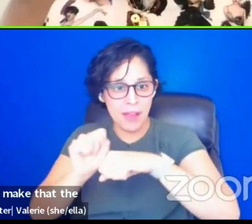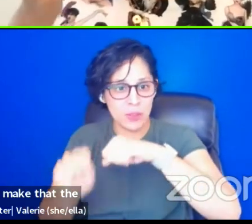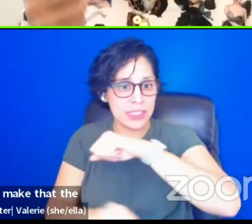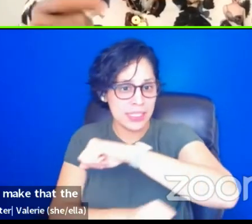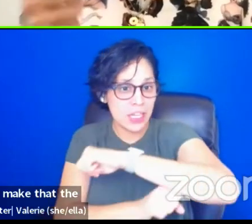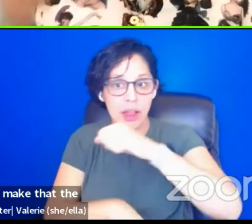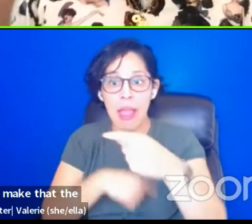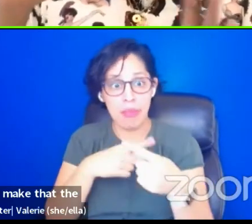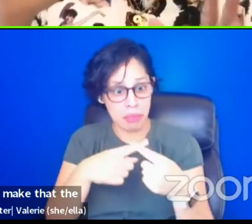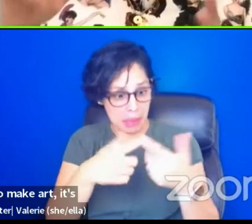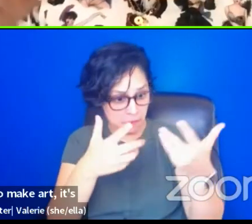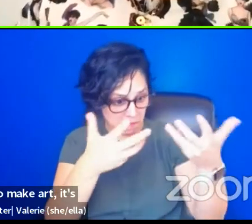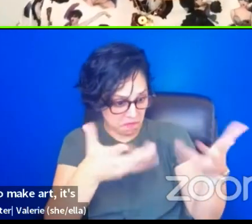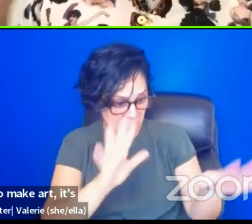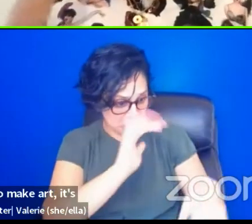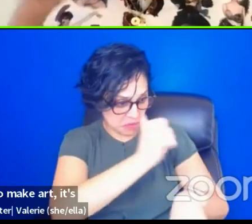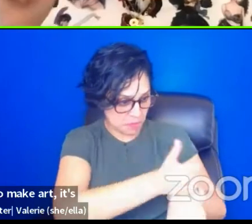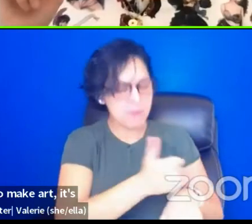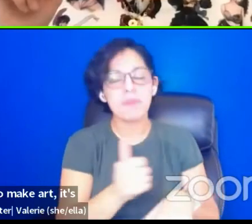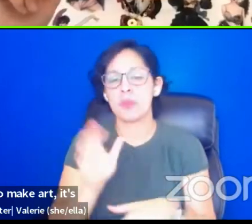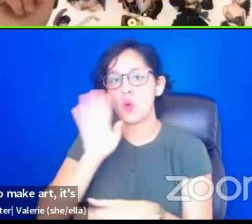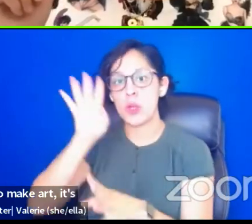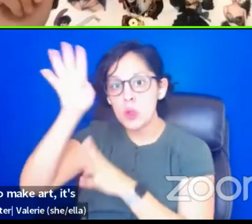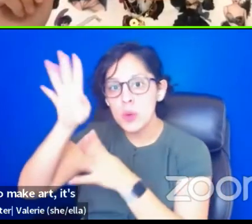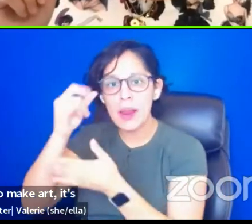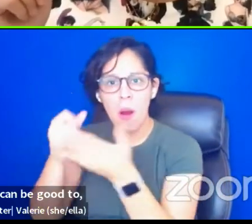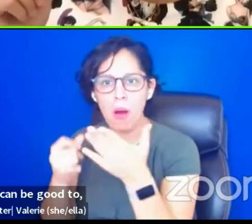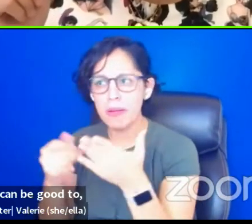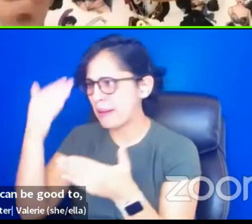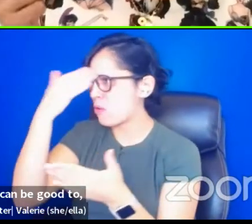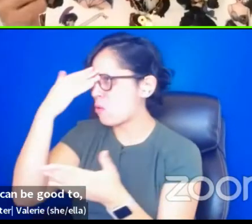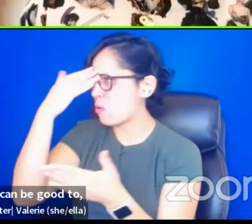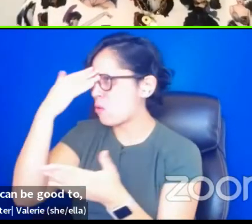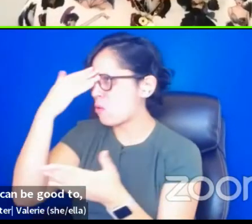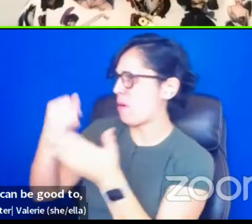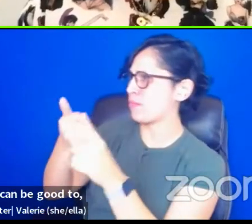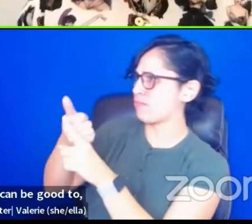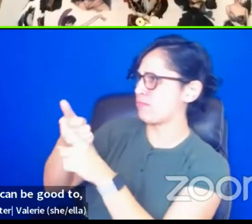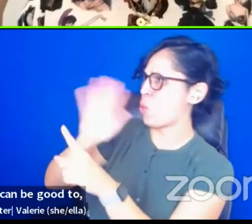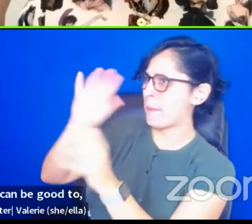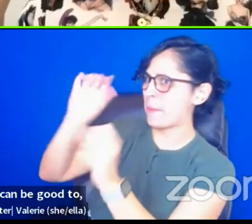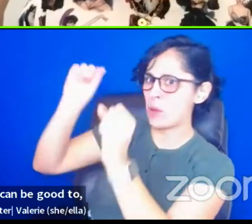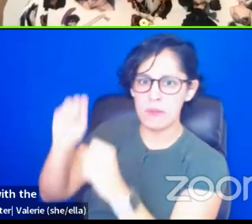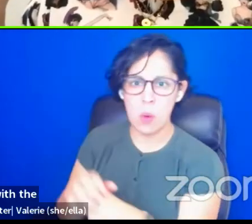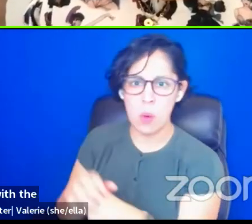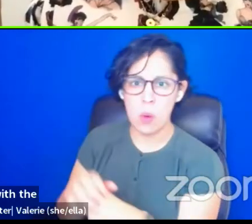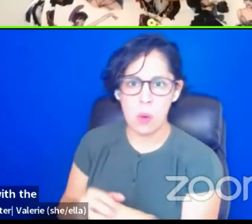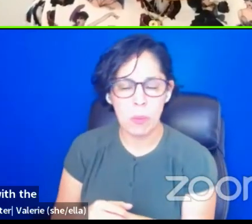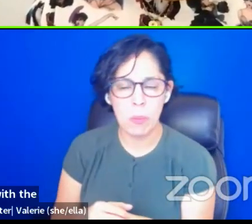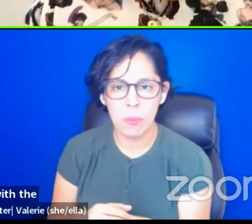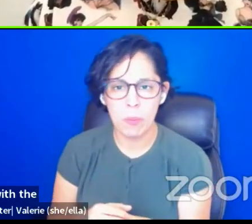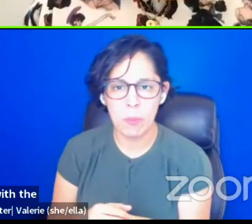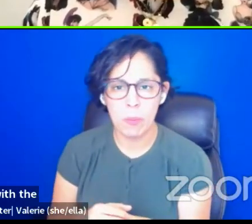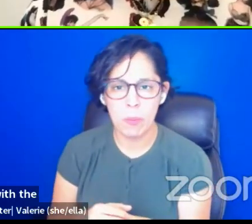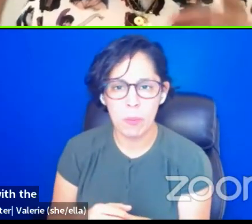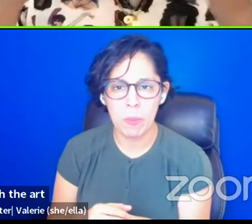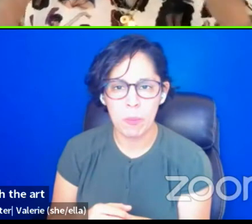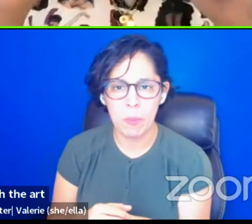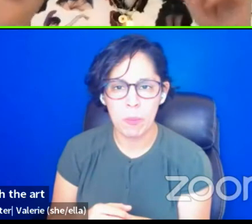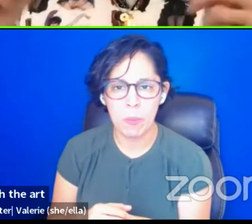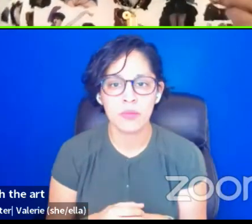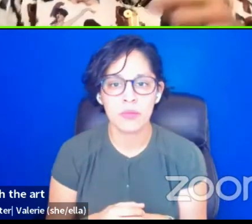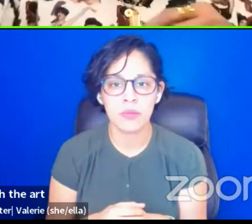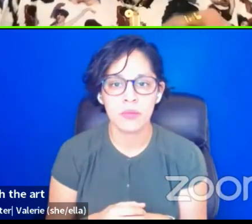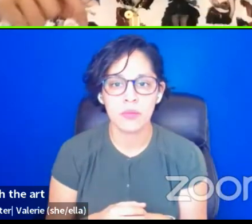almost like the art is like, Oh, the arts can be good too. And I don't have a problem with the art being last on the list because